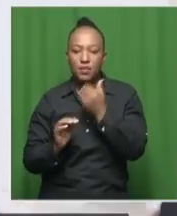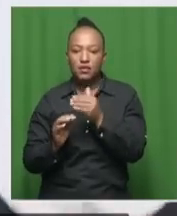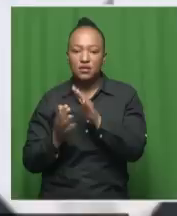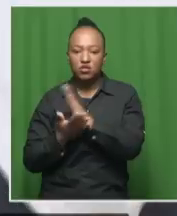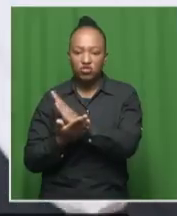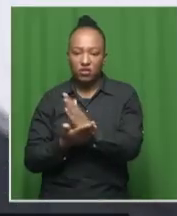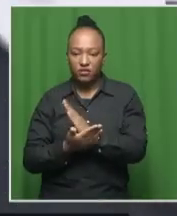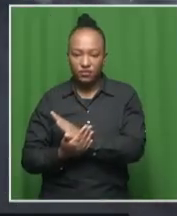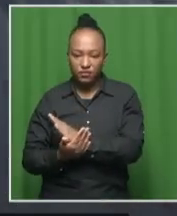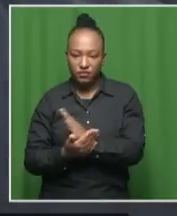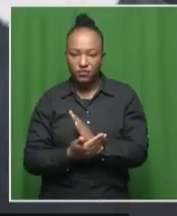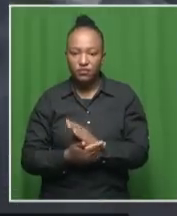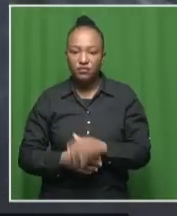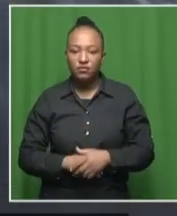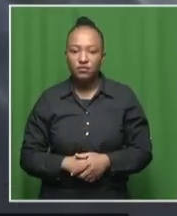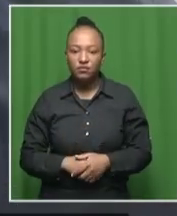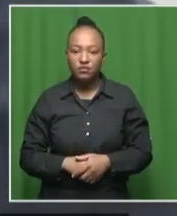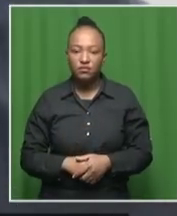rest of the viewers.